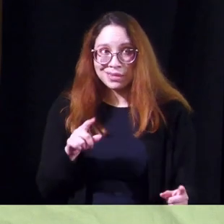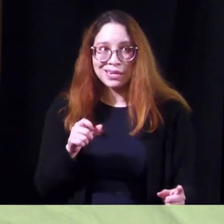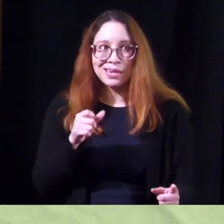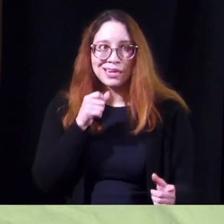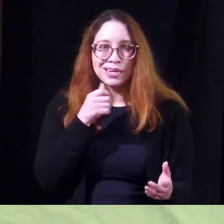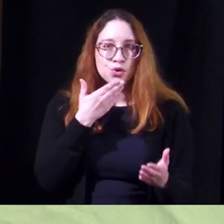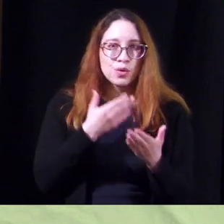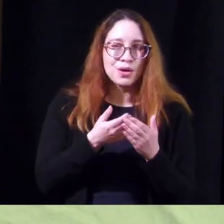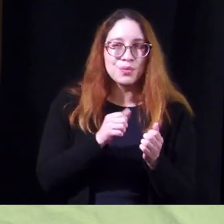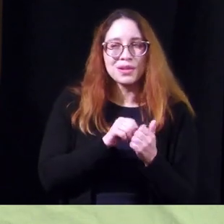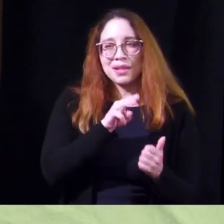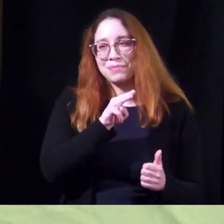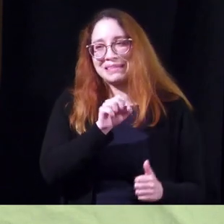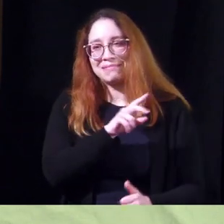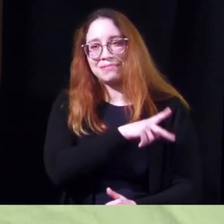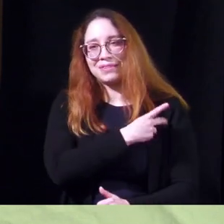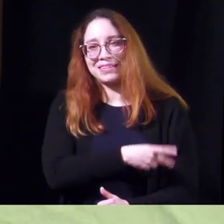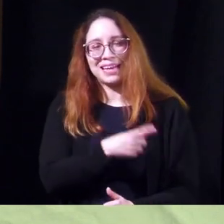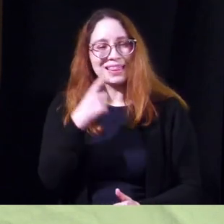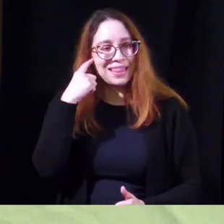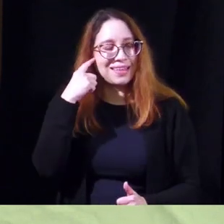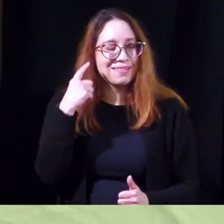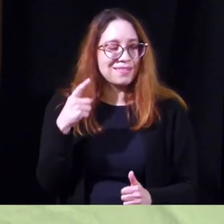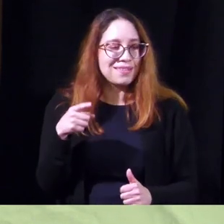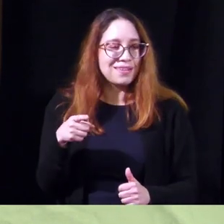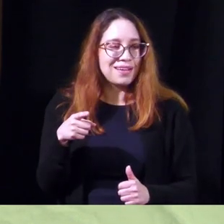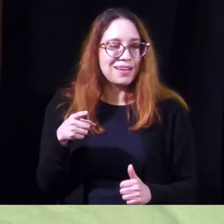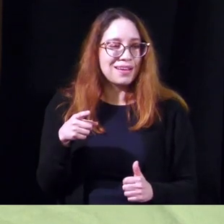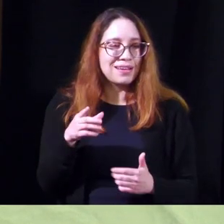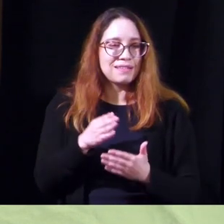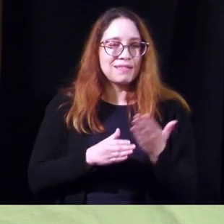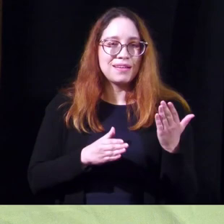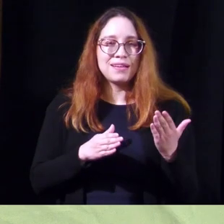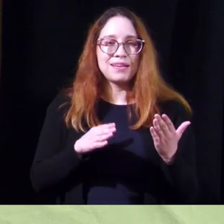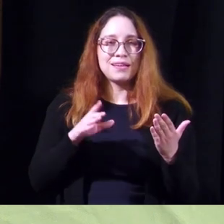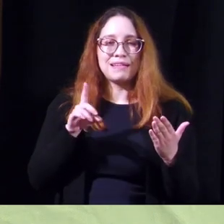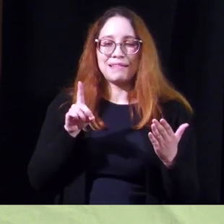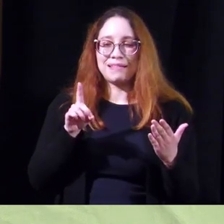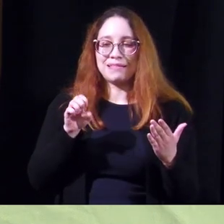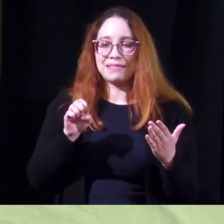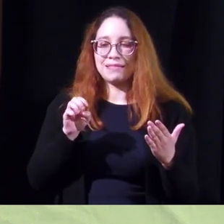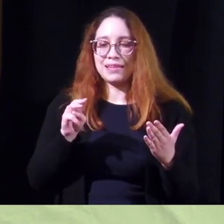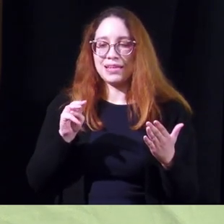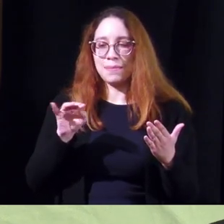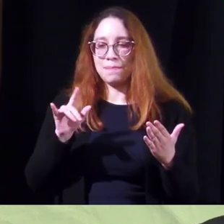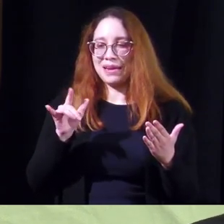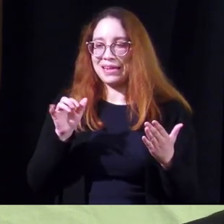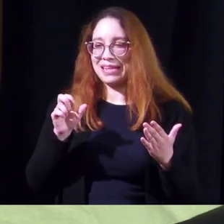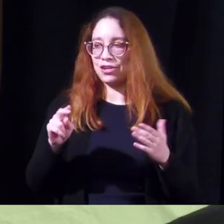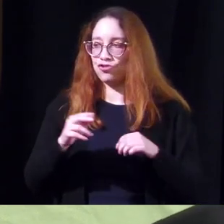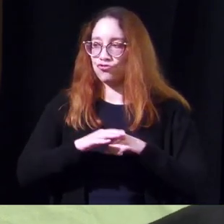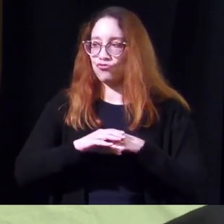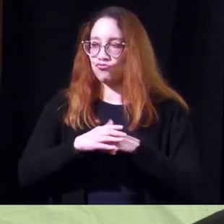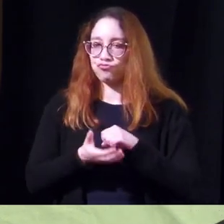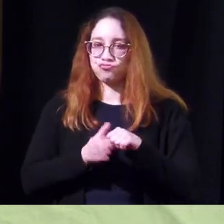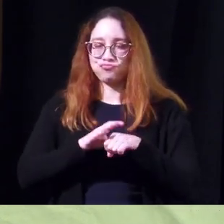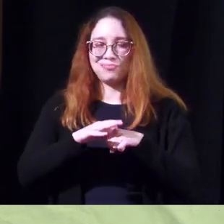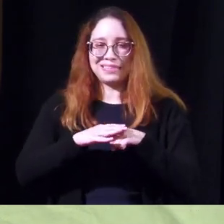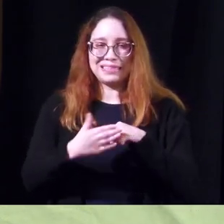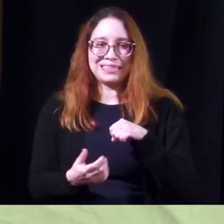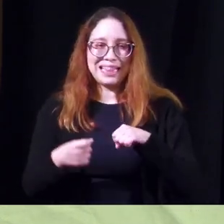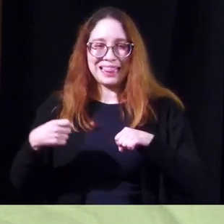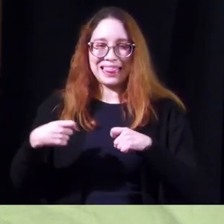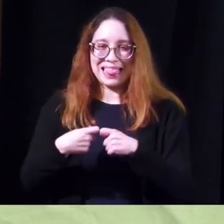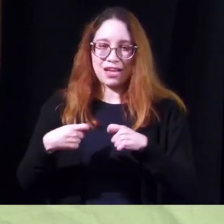that great in ms patients because i believe that due to some of the demyelination uh the nerves don't conduct the electricity